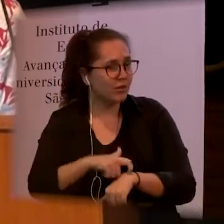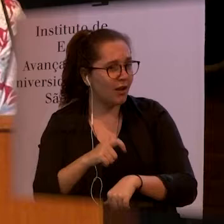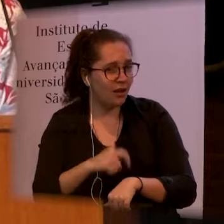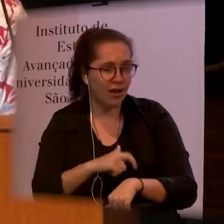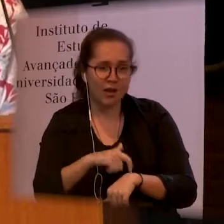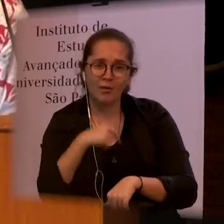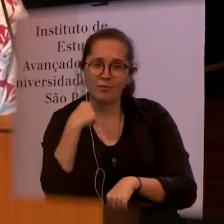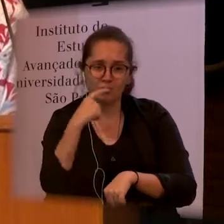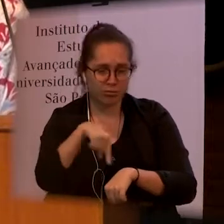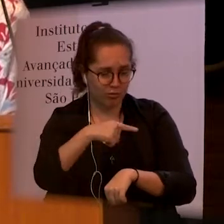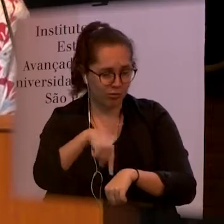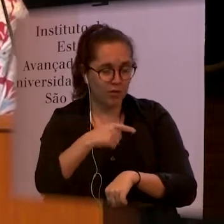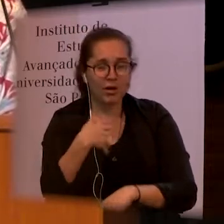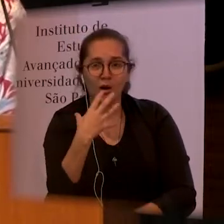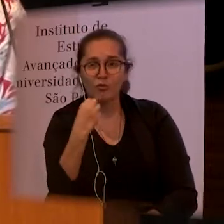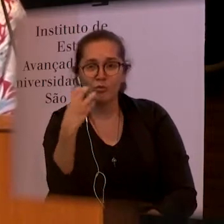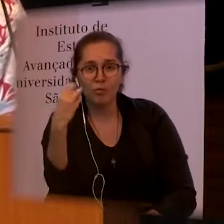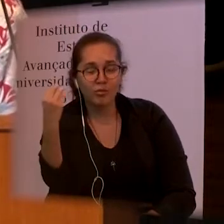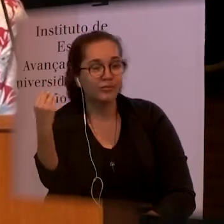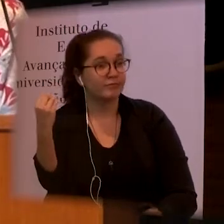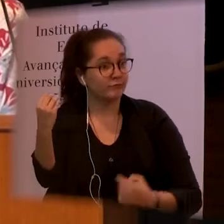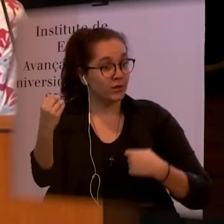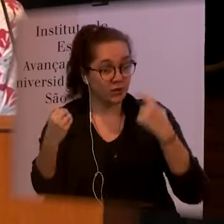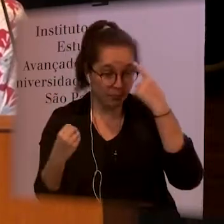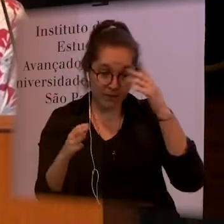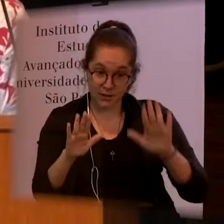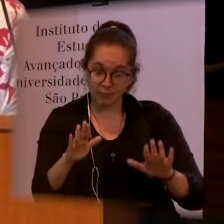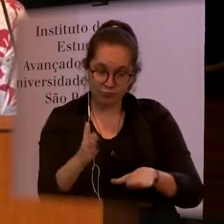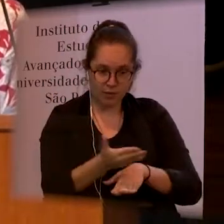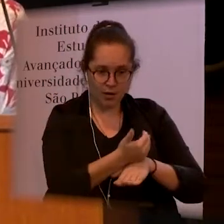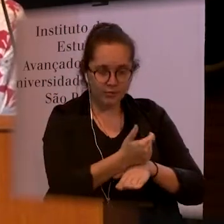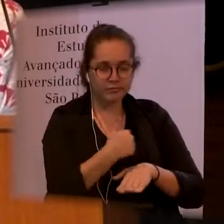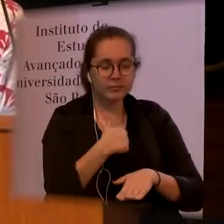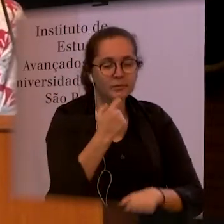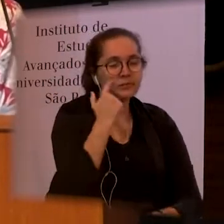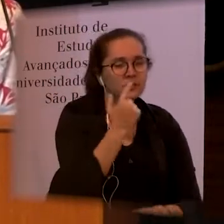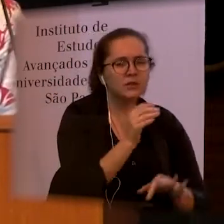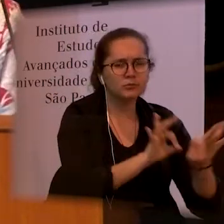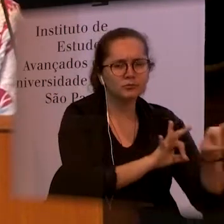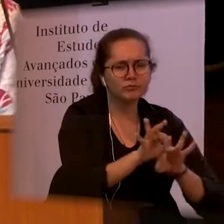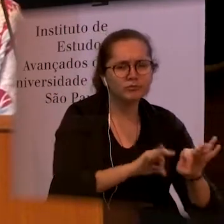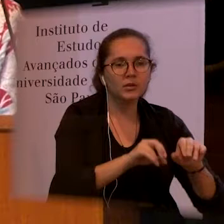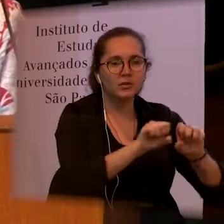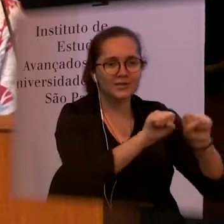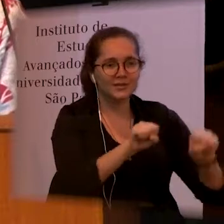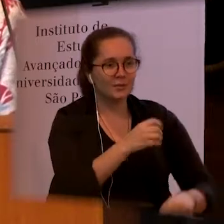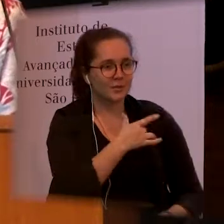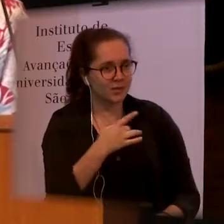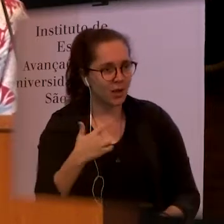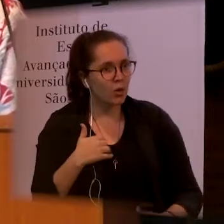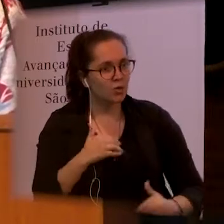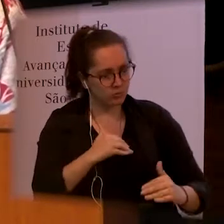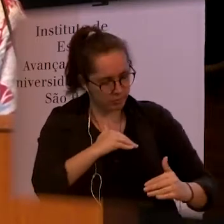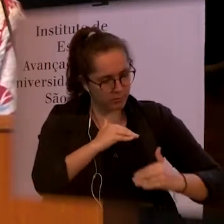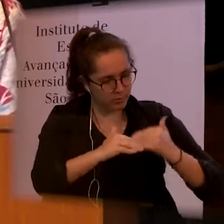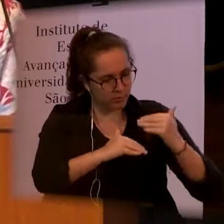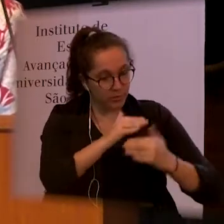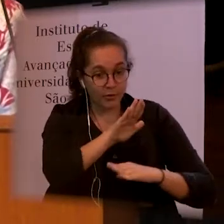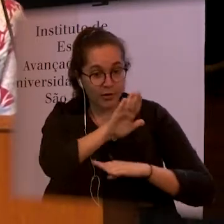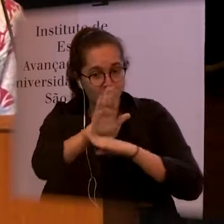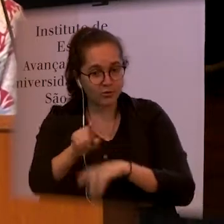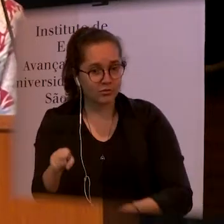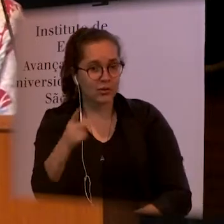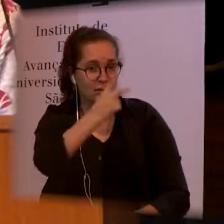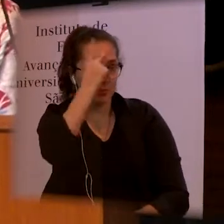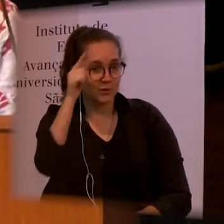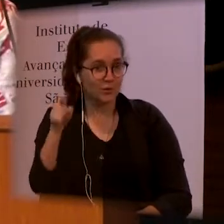holistically about how can you strengthen health systems to also meet the needs of people with disabilities and will that actually make the